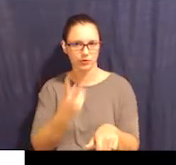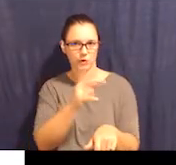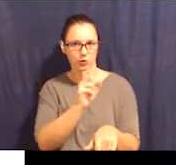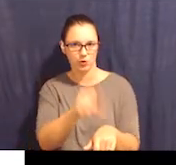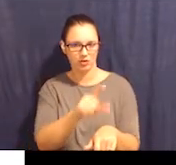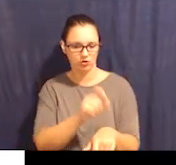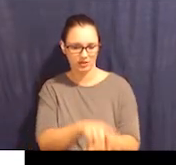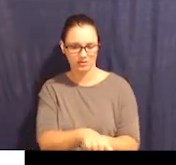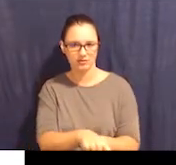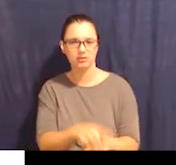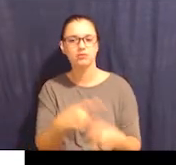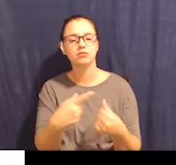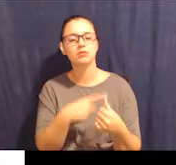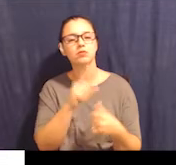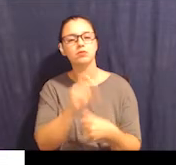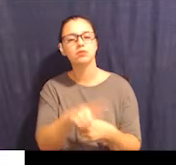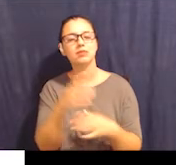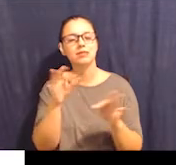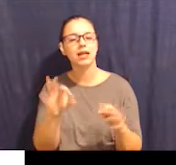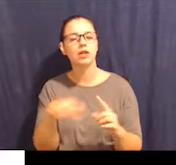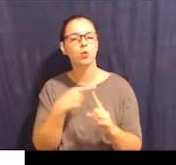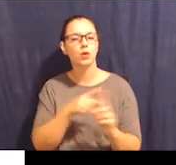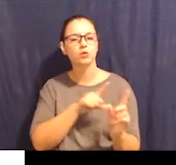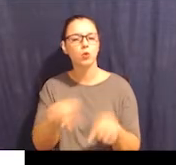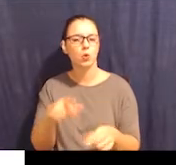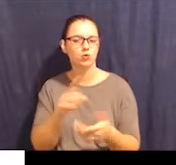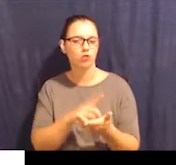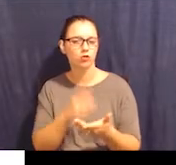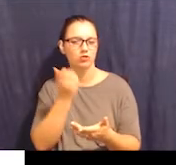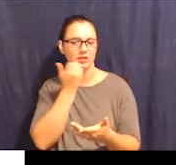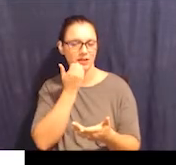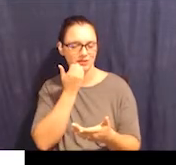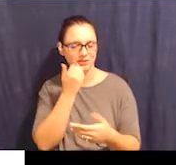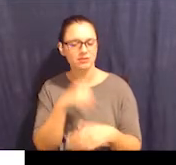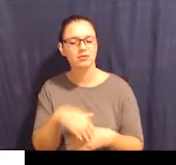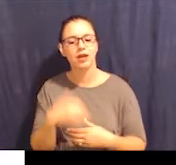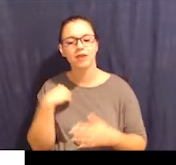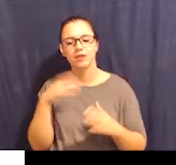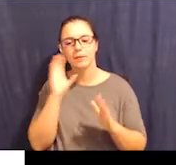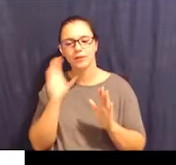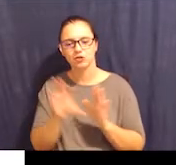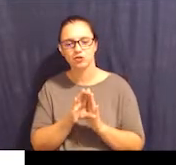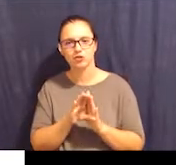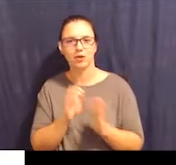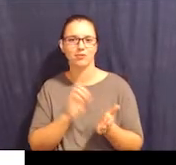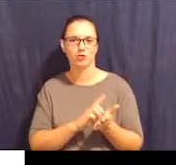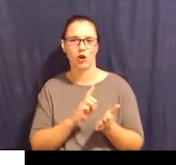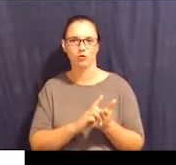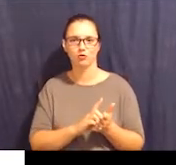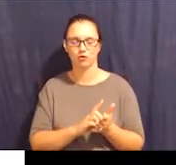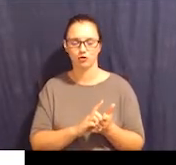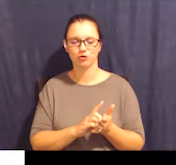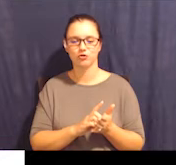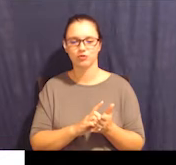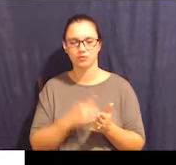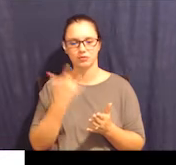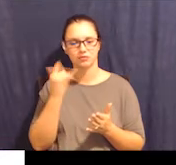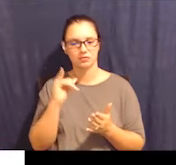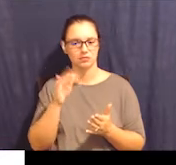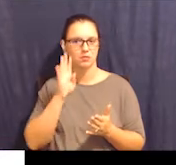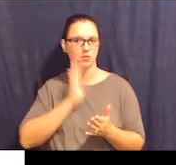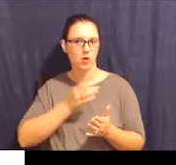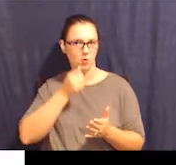then it has two questions. The first deciding when I'll go to the doctor or dentist. And then we have a picture of a doctor who